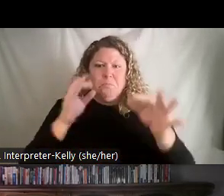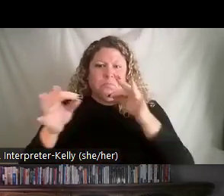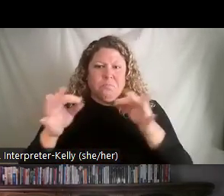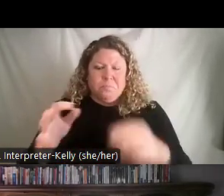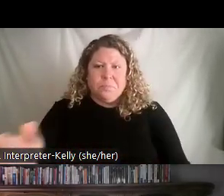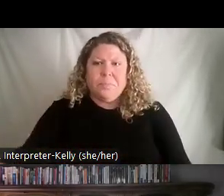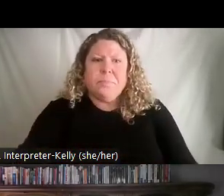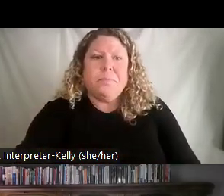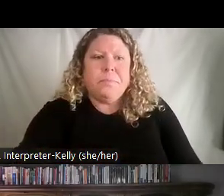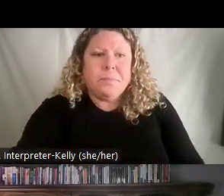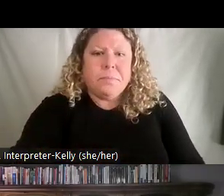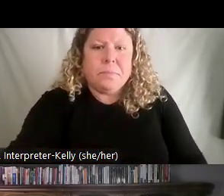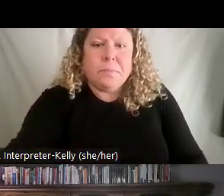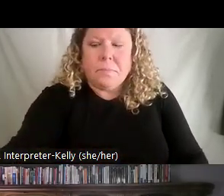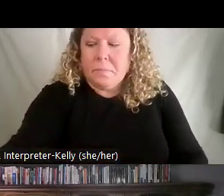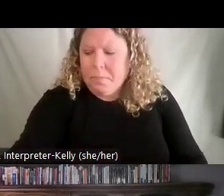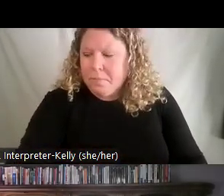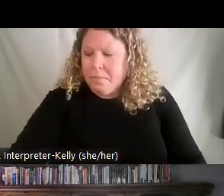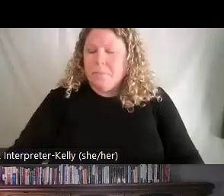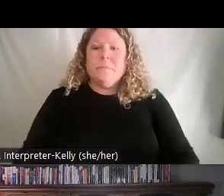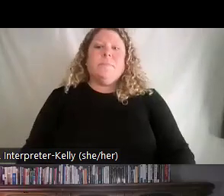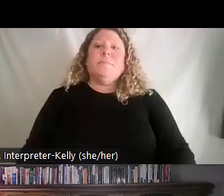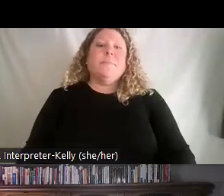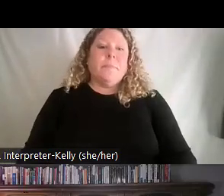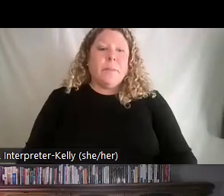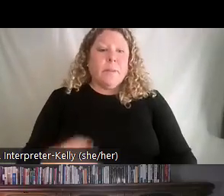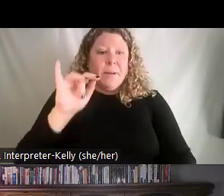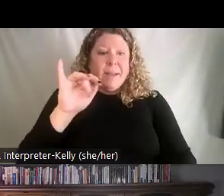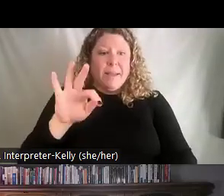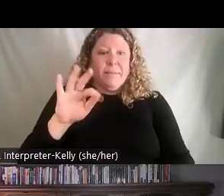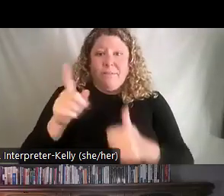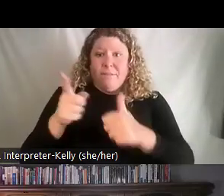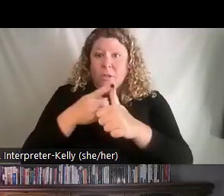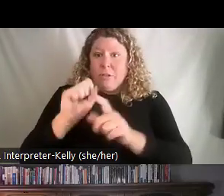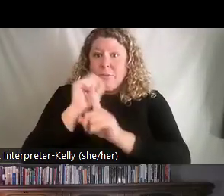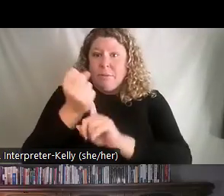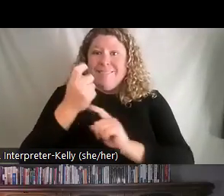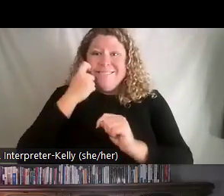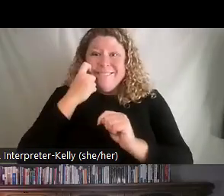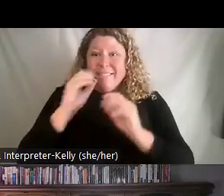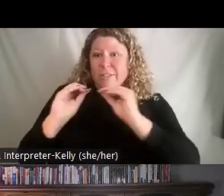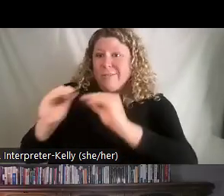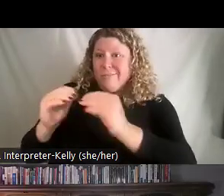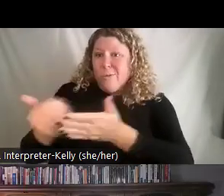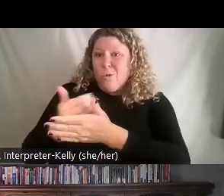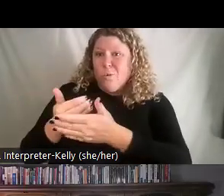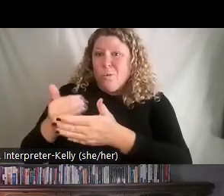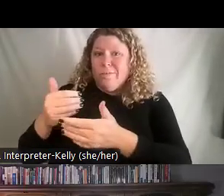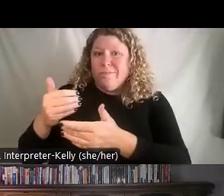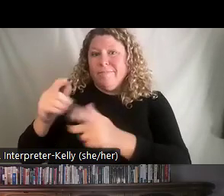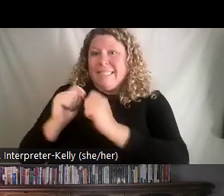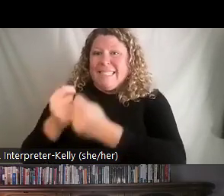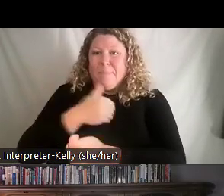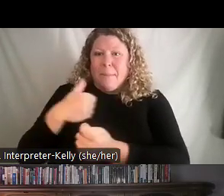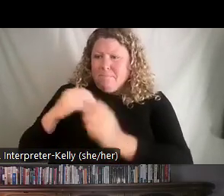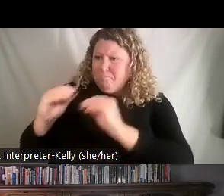So, the first one. You've recently trained a new team member on how to perform a particular task